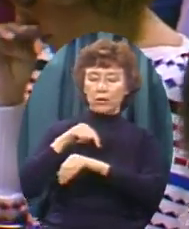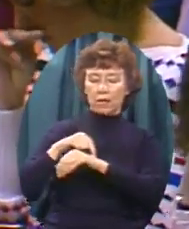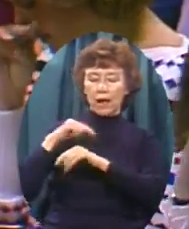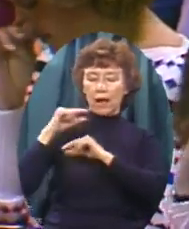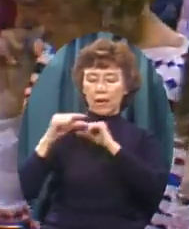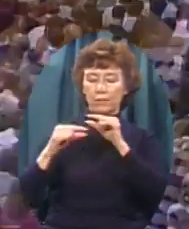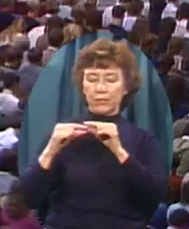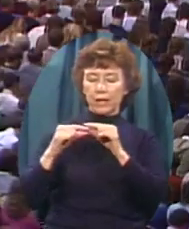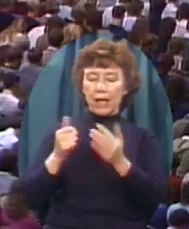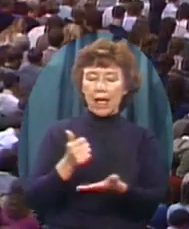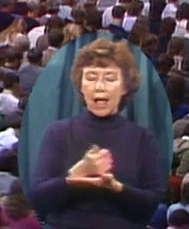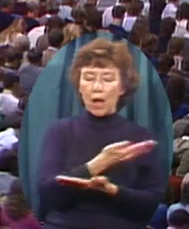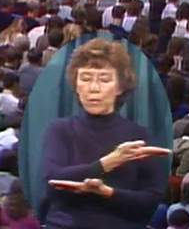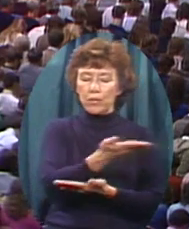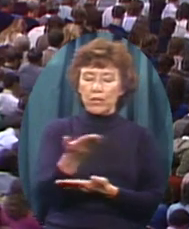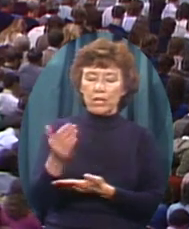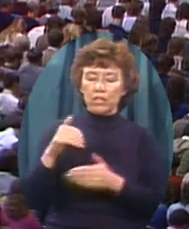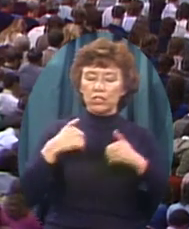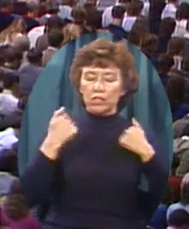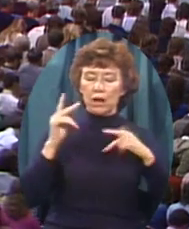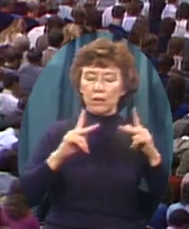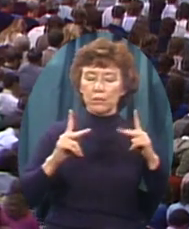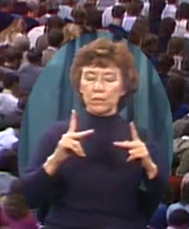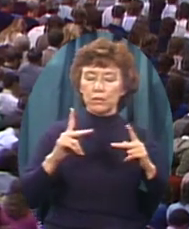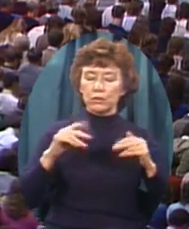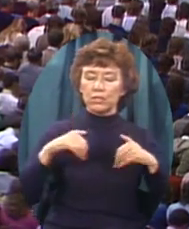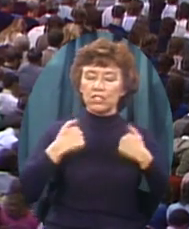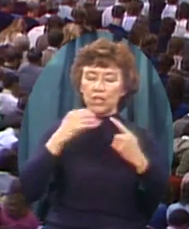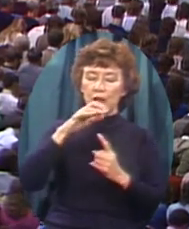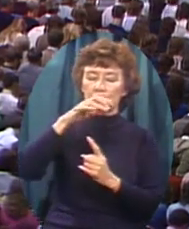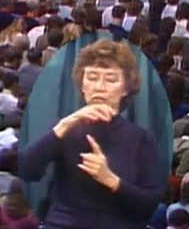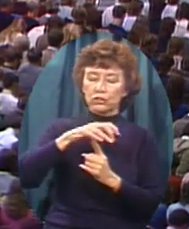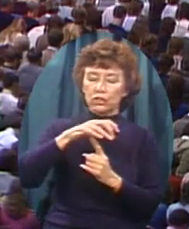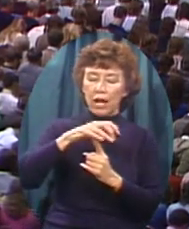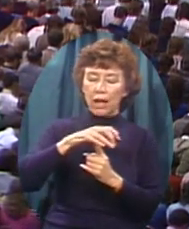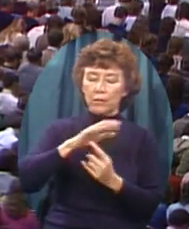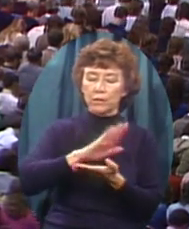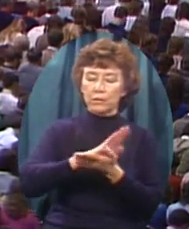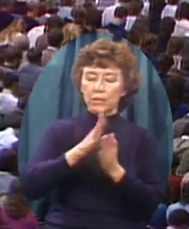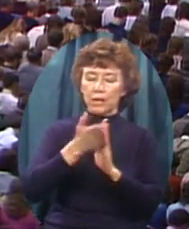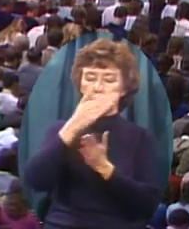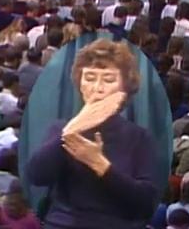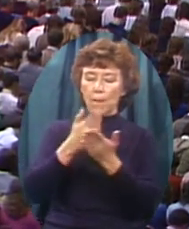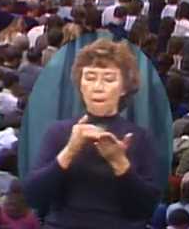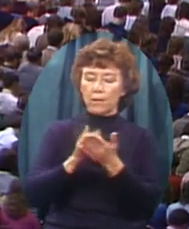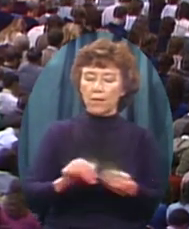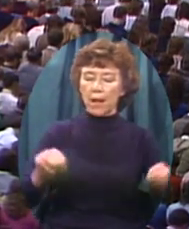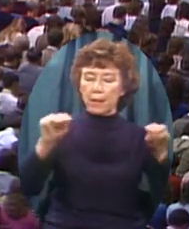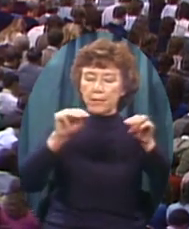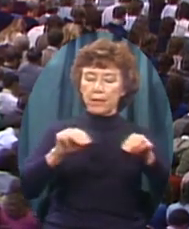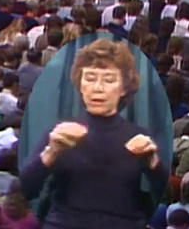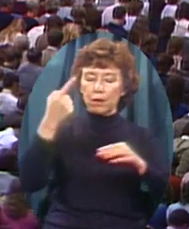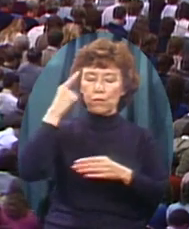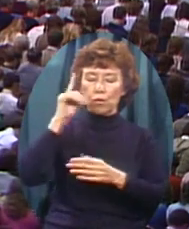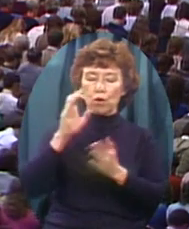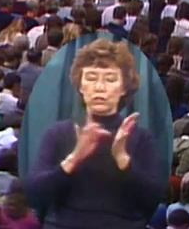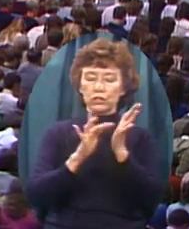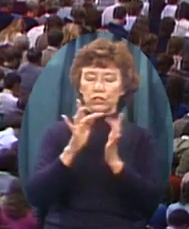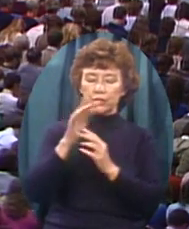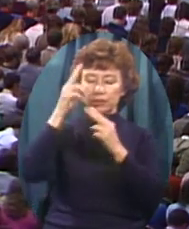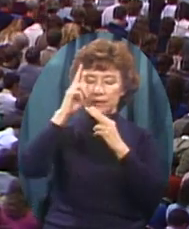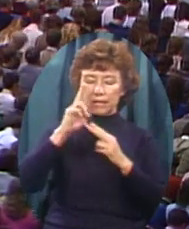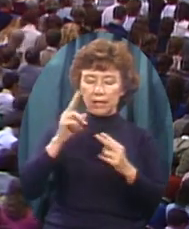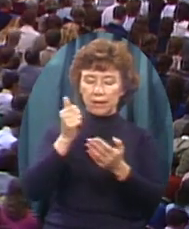young people These young champions In the making Before me today Be a part of that miracle For Christ's sake